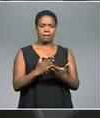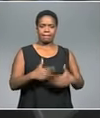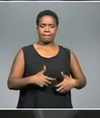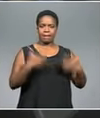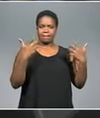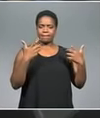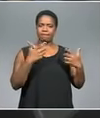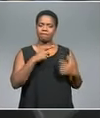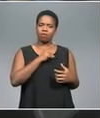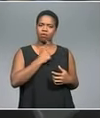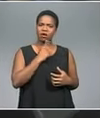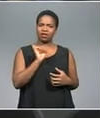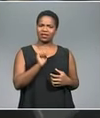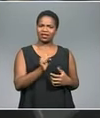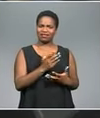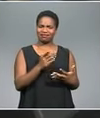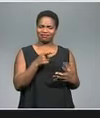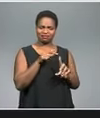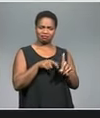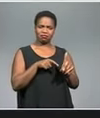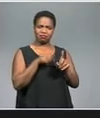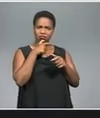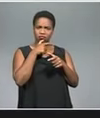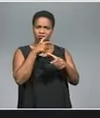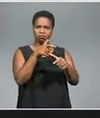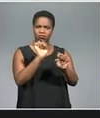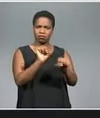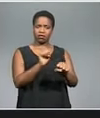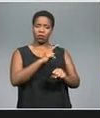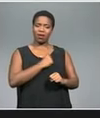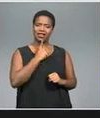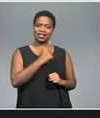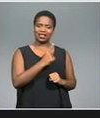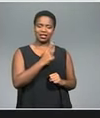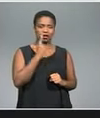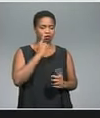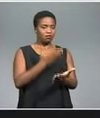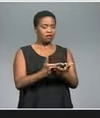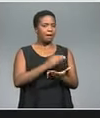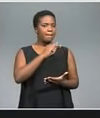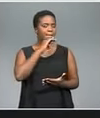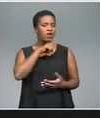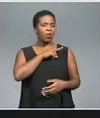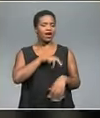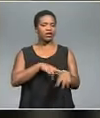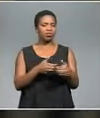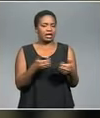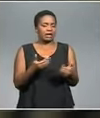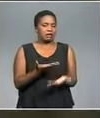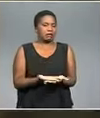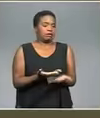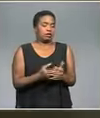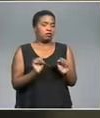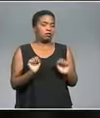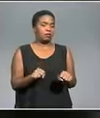the evidence leaders pounced on Angelo Agritzi's confession, implying his testimony could be driven by racism. It